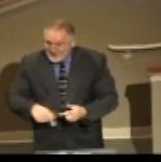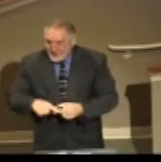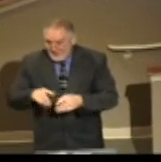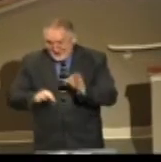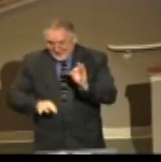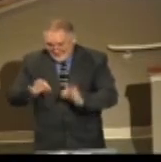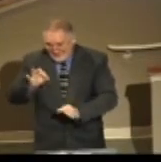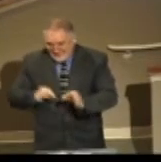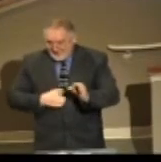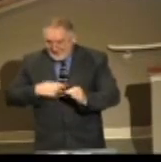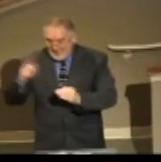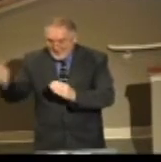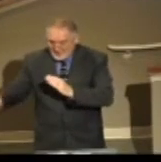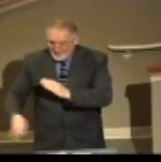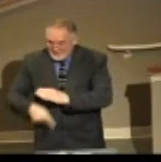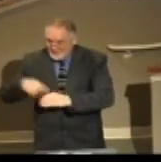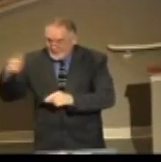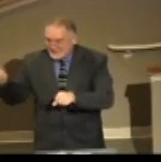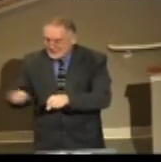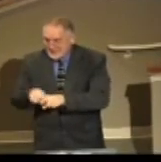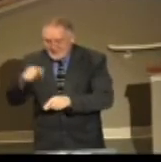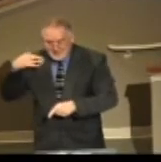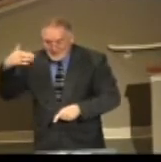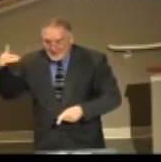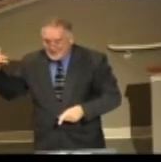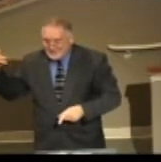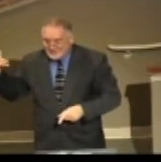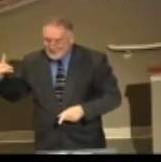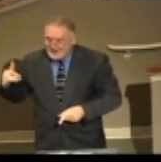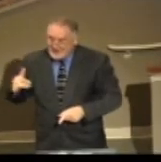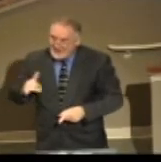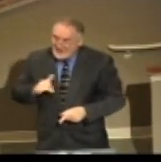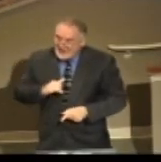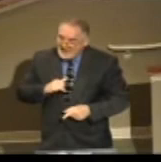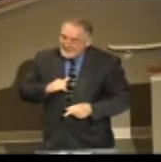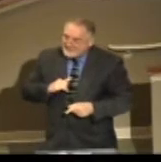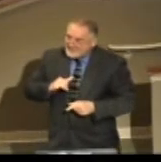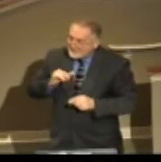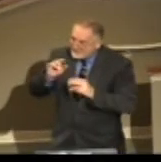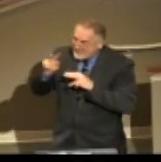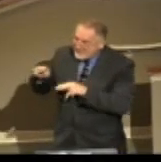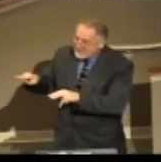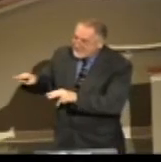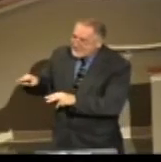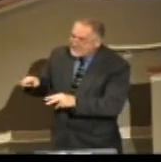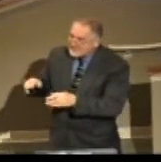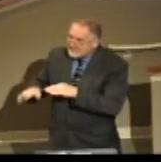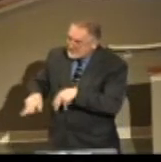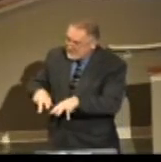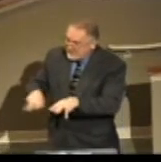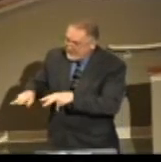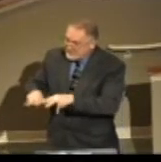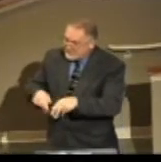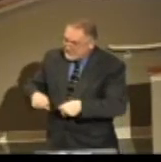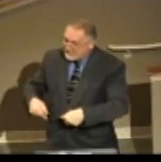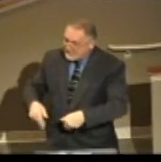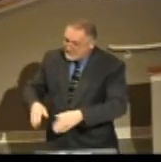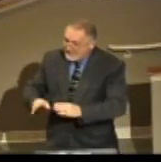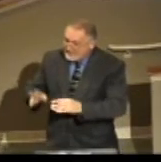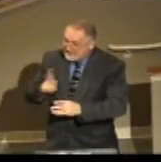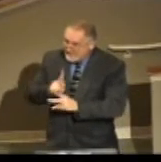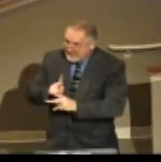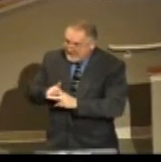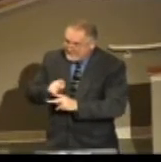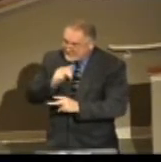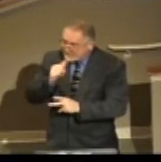cold. My foot had held his steps. His way have I kept and not declined. Neither have I gone back from the commandments of his